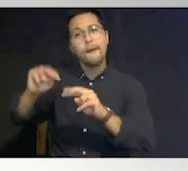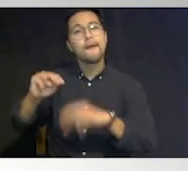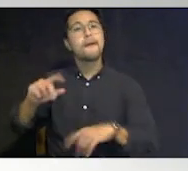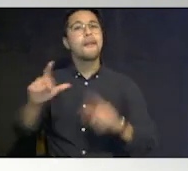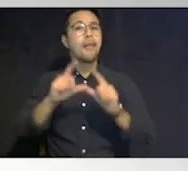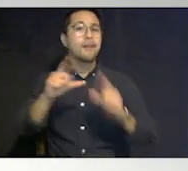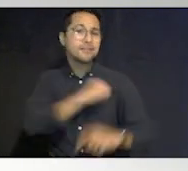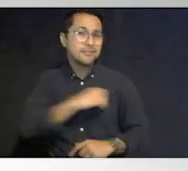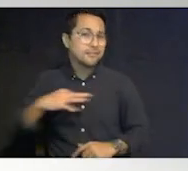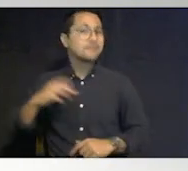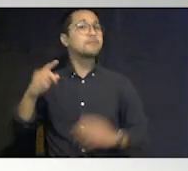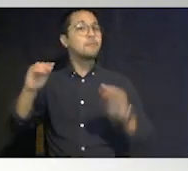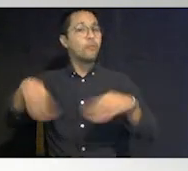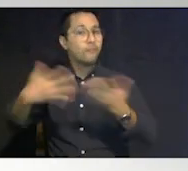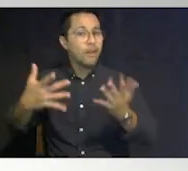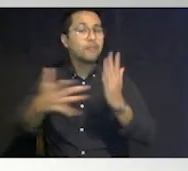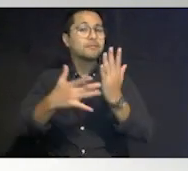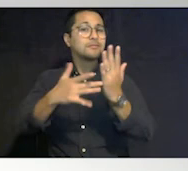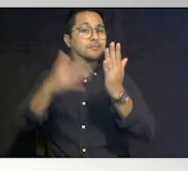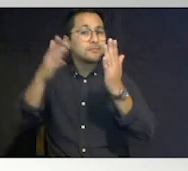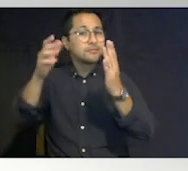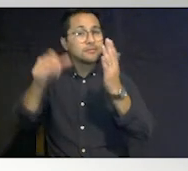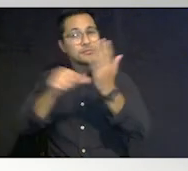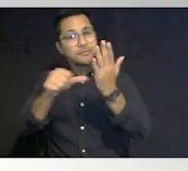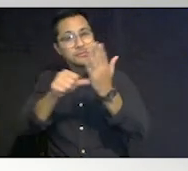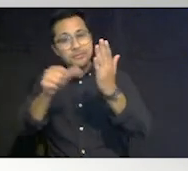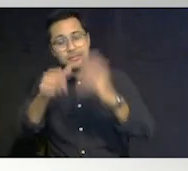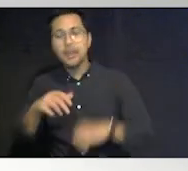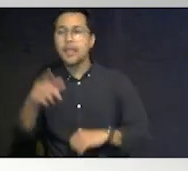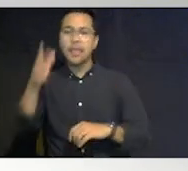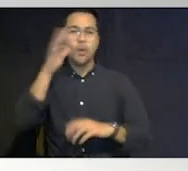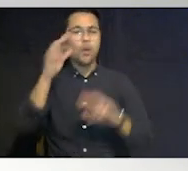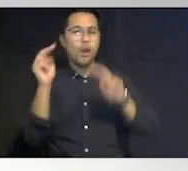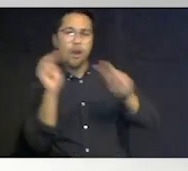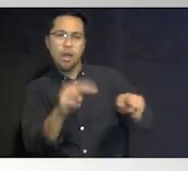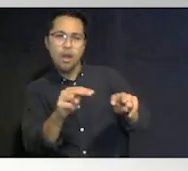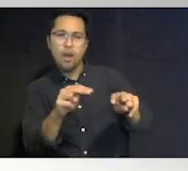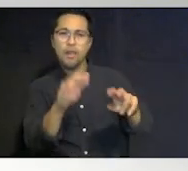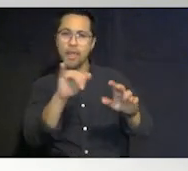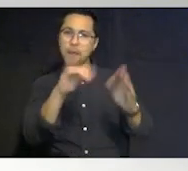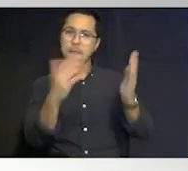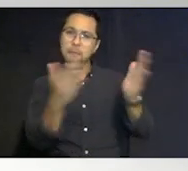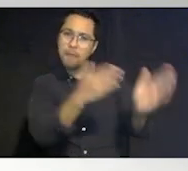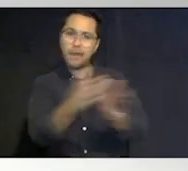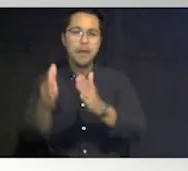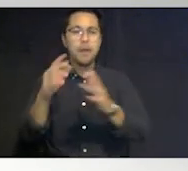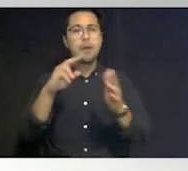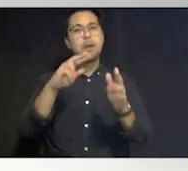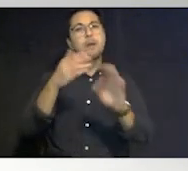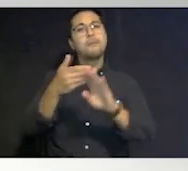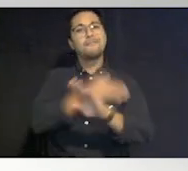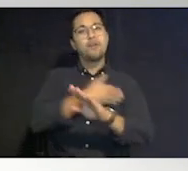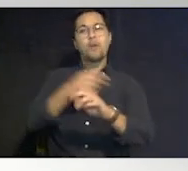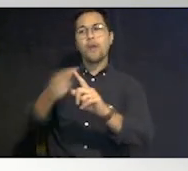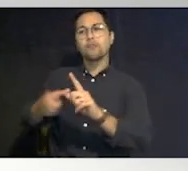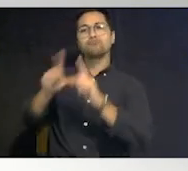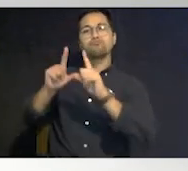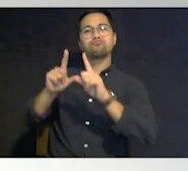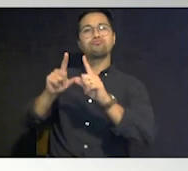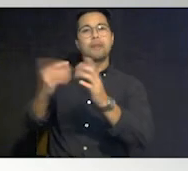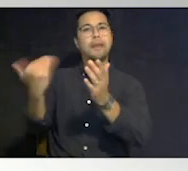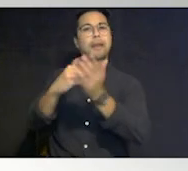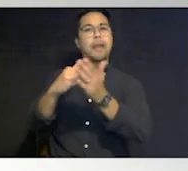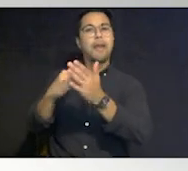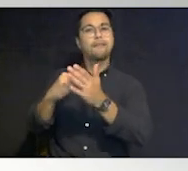technical assistance and then ultimately review that plan before that home is re-licensed for another year and then